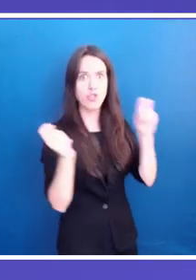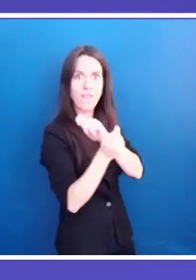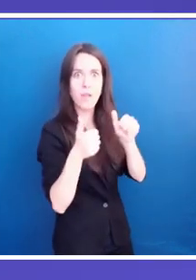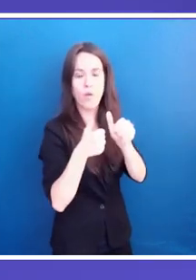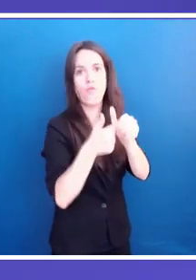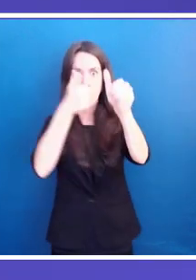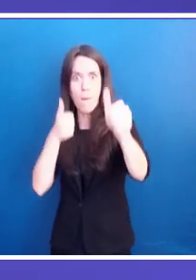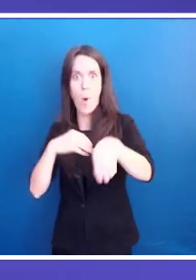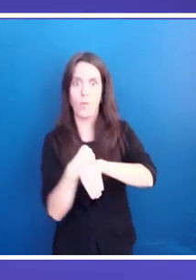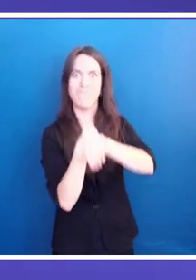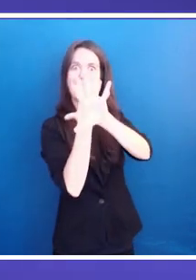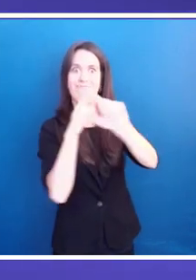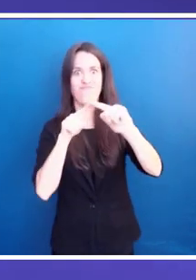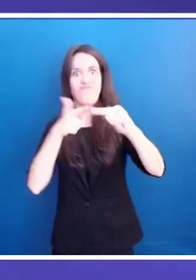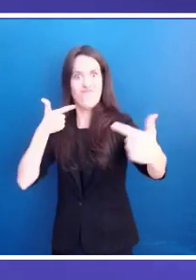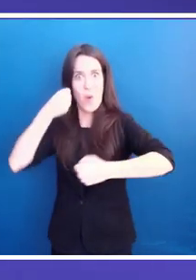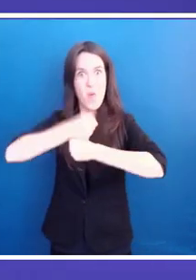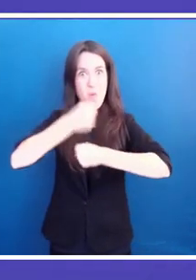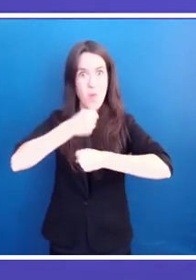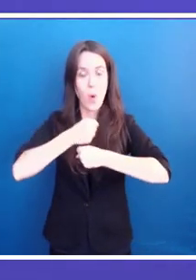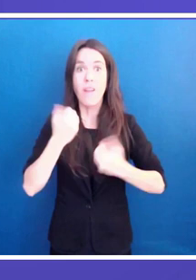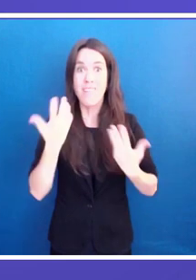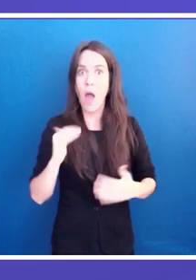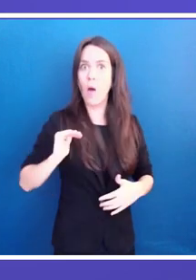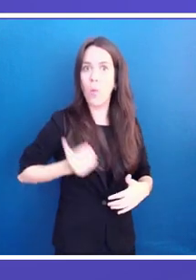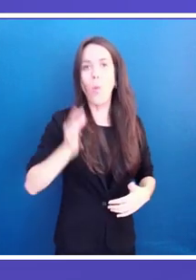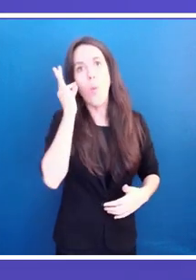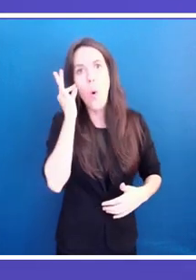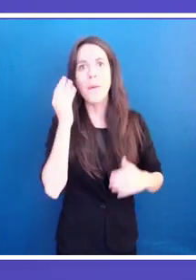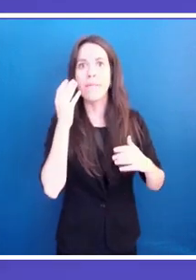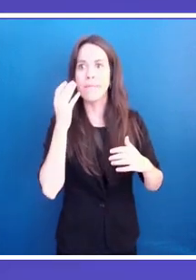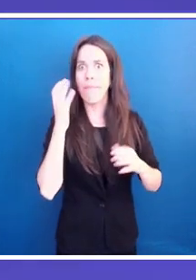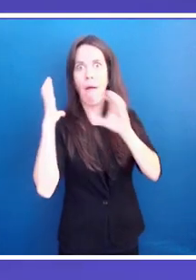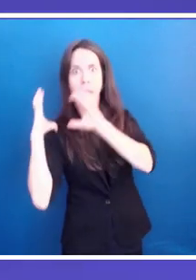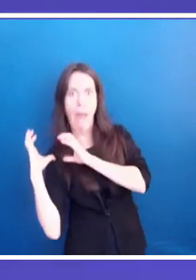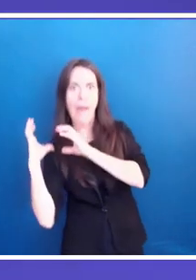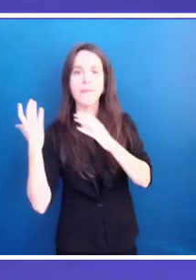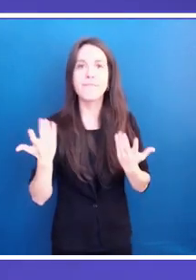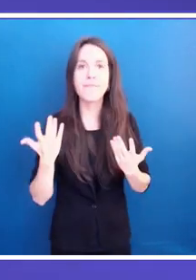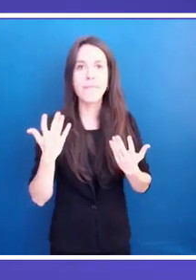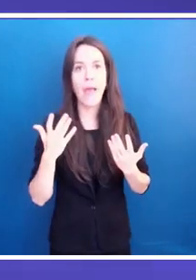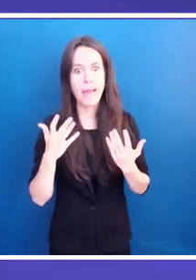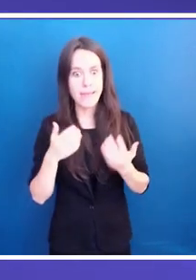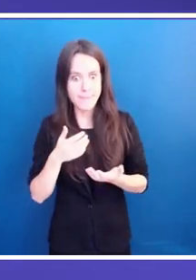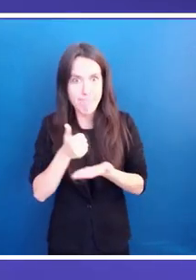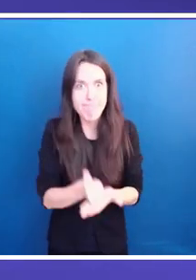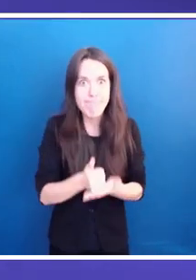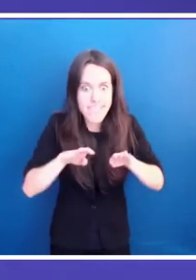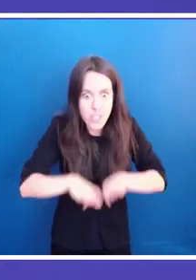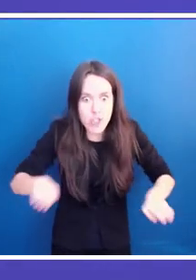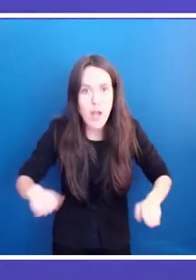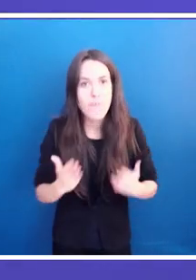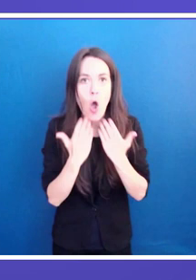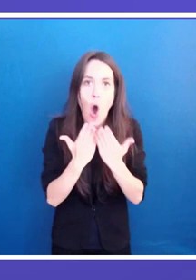women have additional responsibilities to shoulders, such as assisting their children in their homeschooling duties,